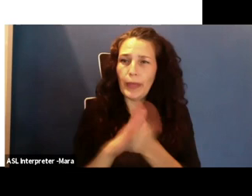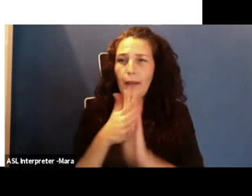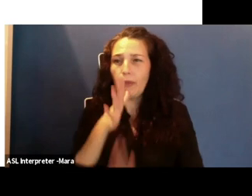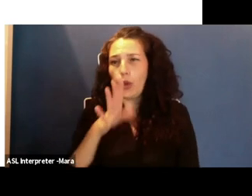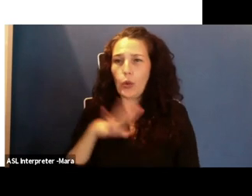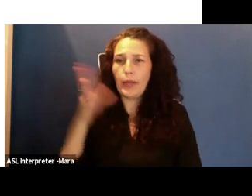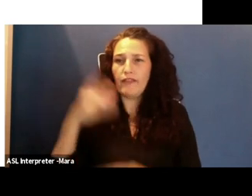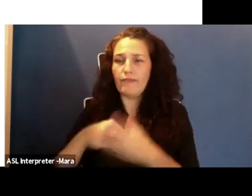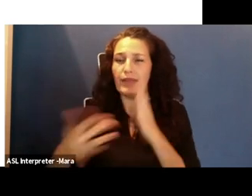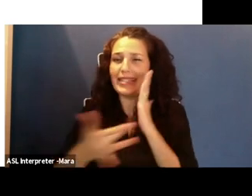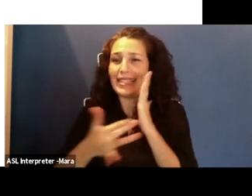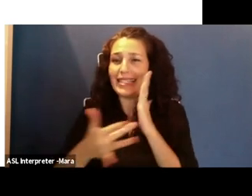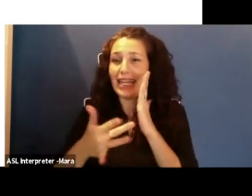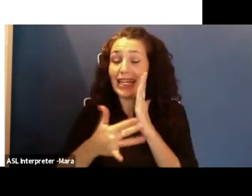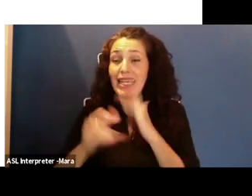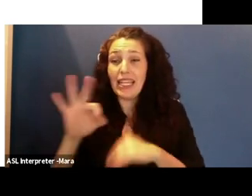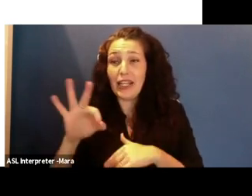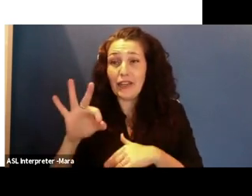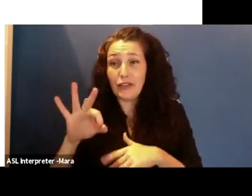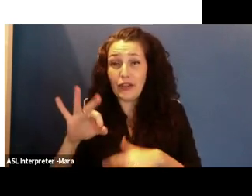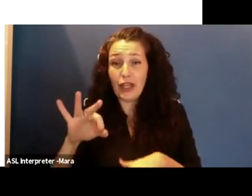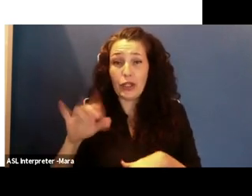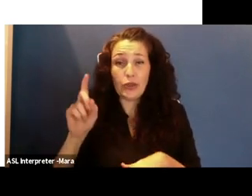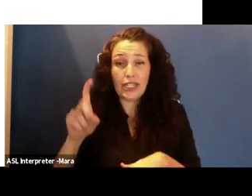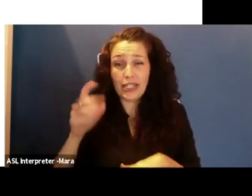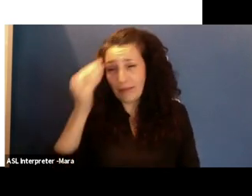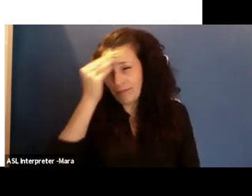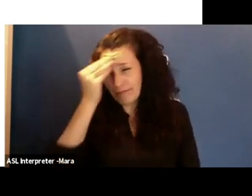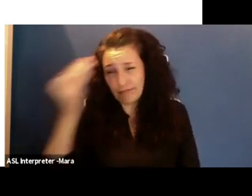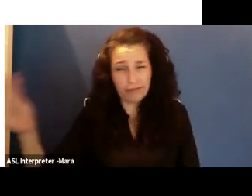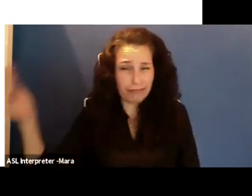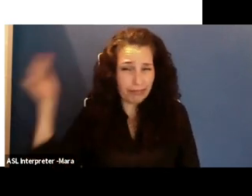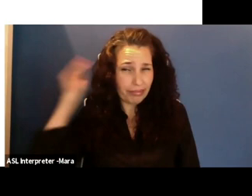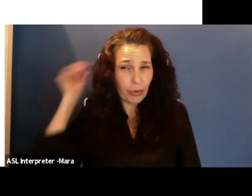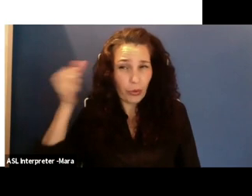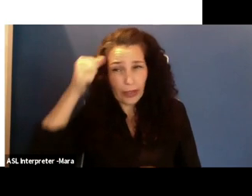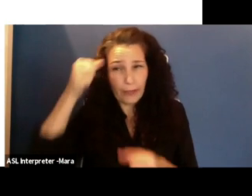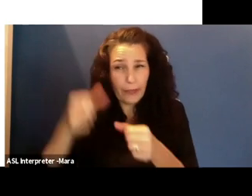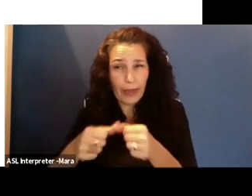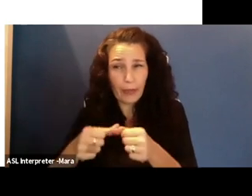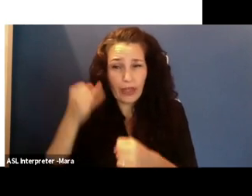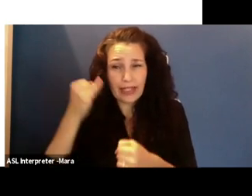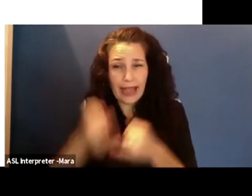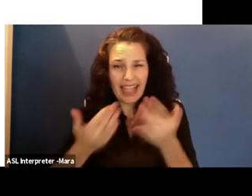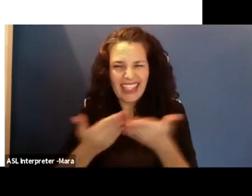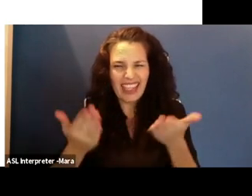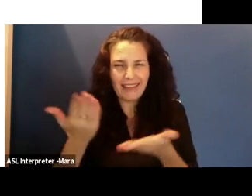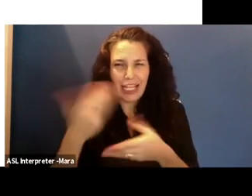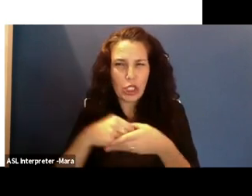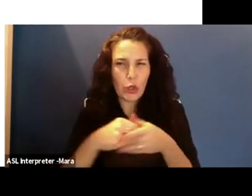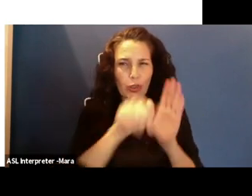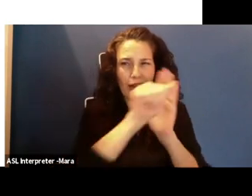And if you don't remember anything else that I said today, I want you to remember this last thing that's a part of the algorithm. And that's be